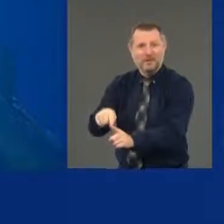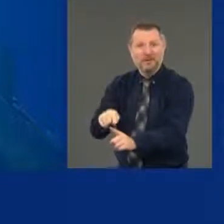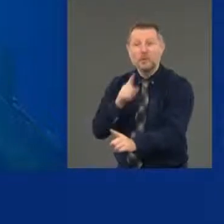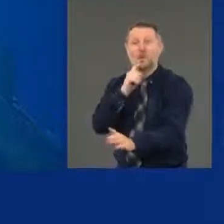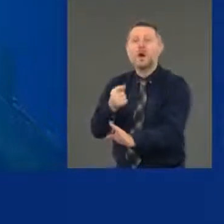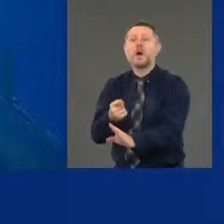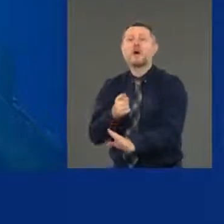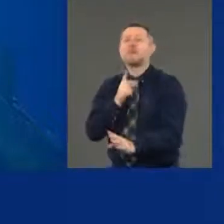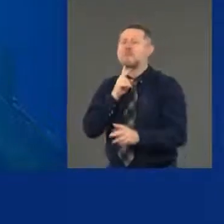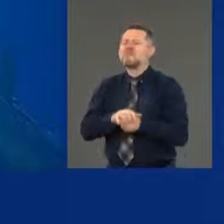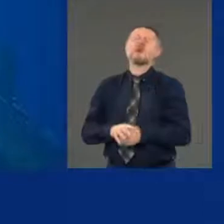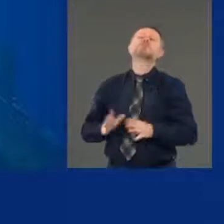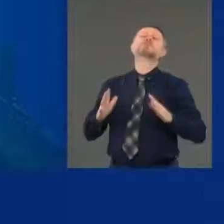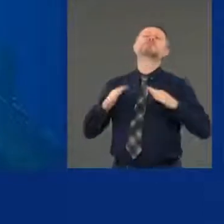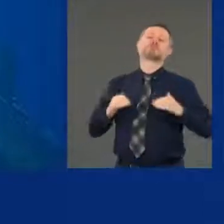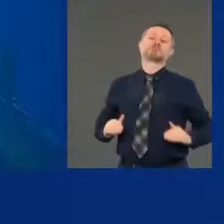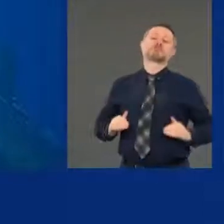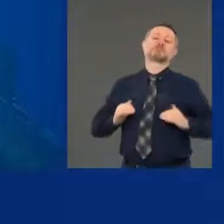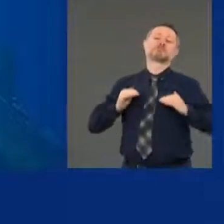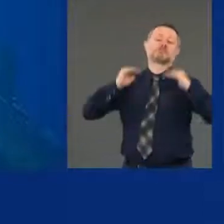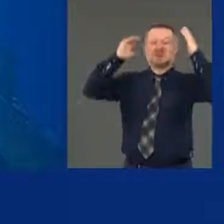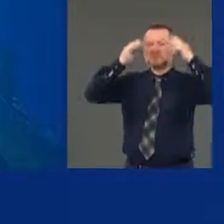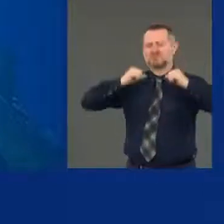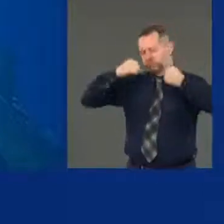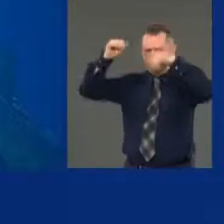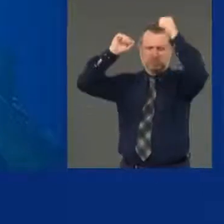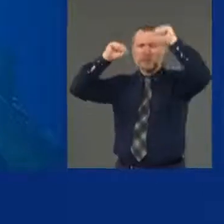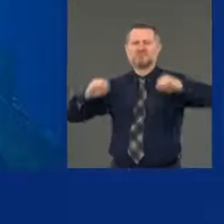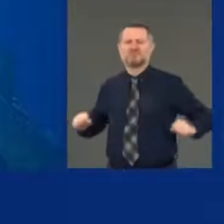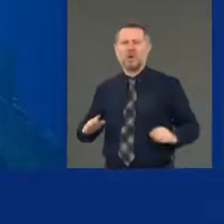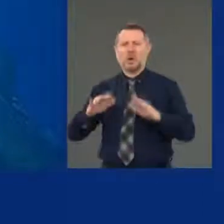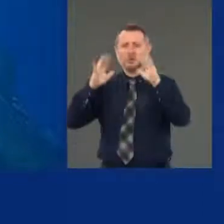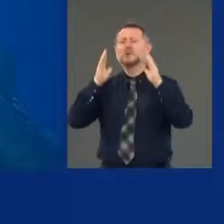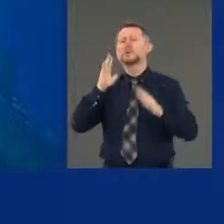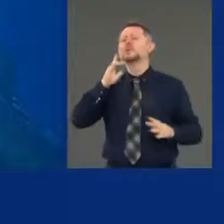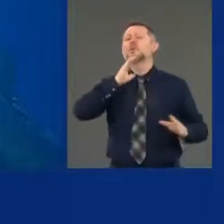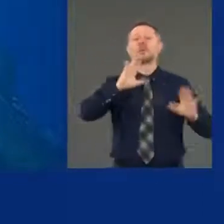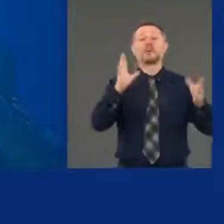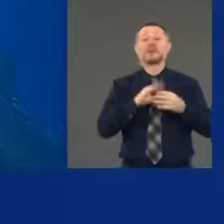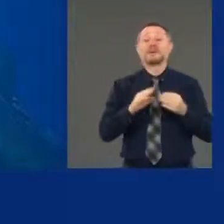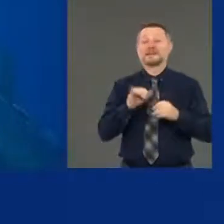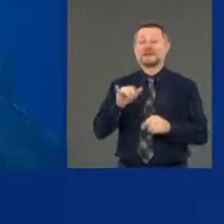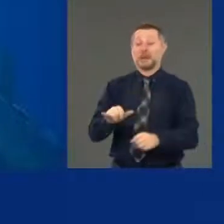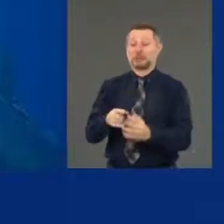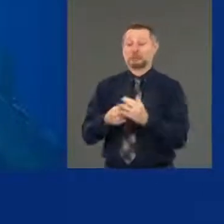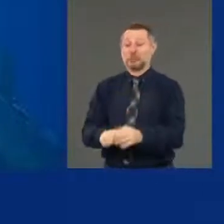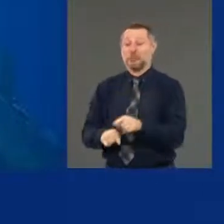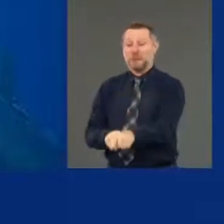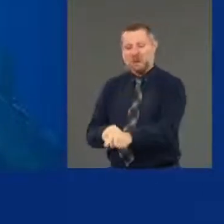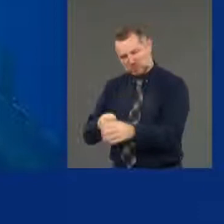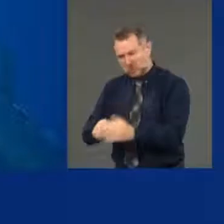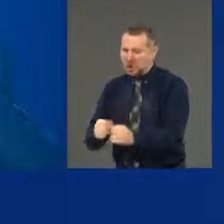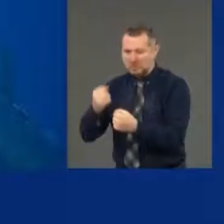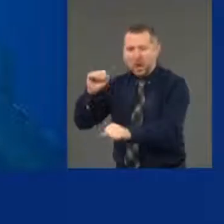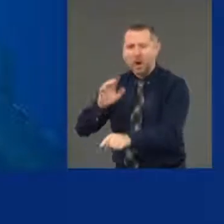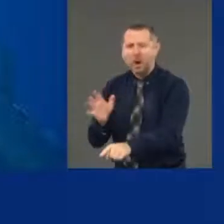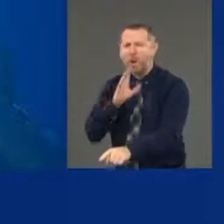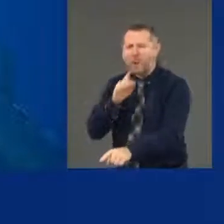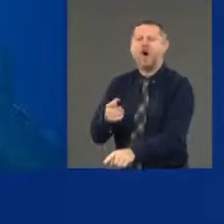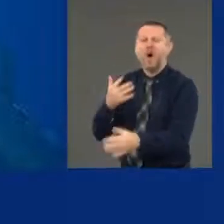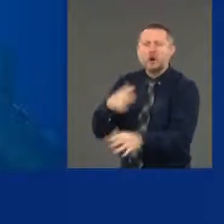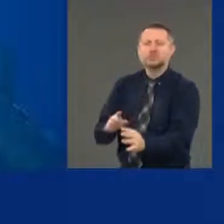exploded. But don't say this is when it started. It started with Rodney King.